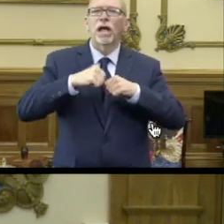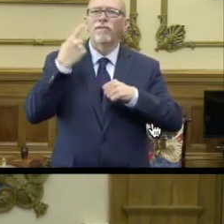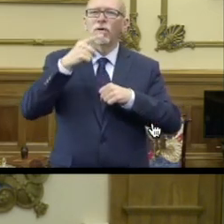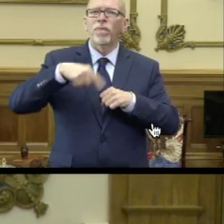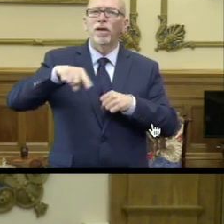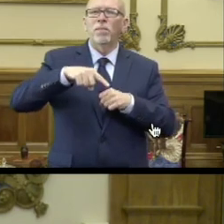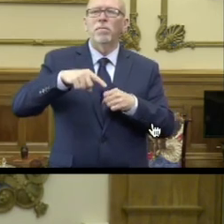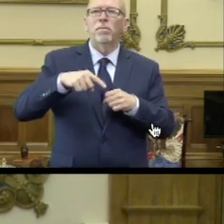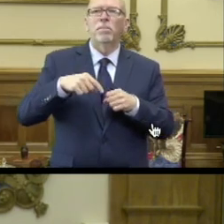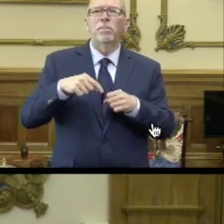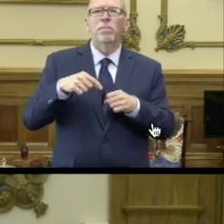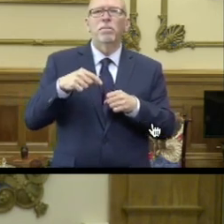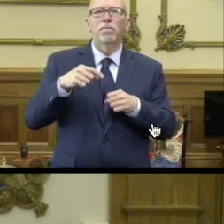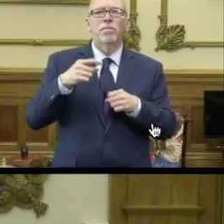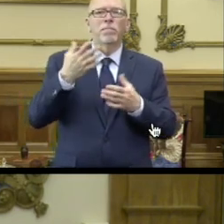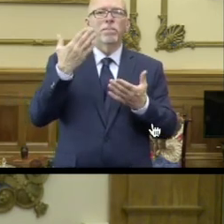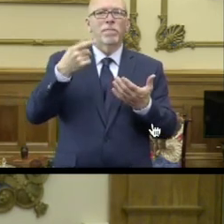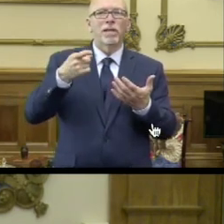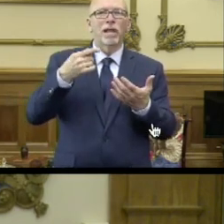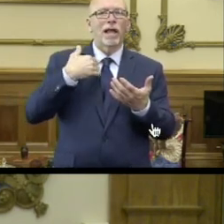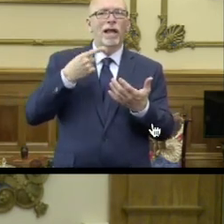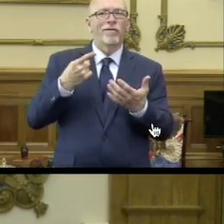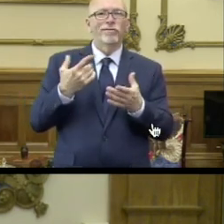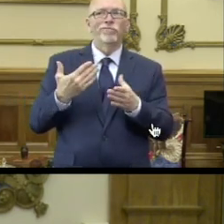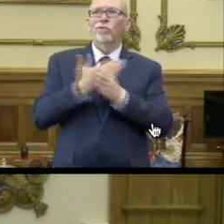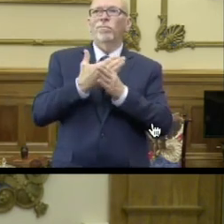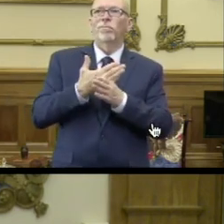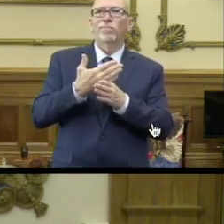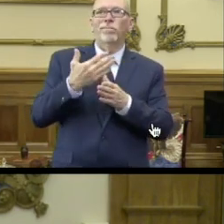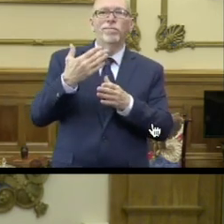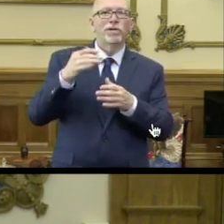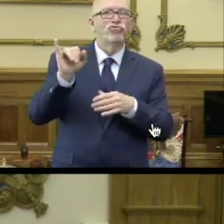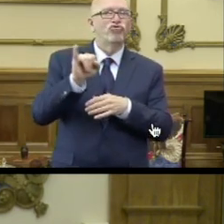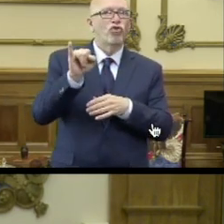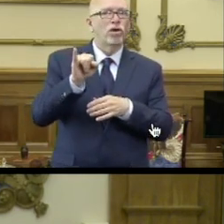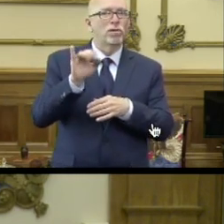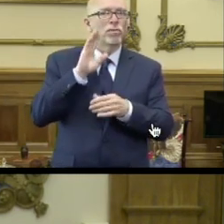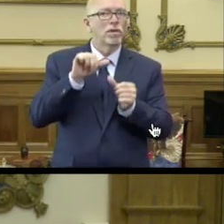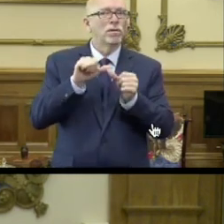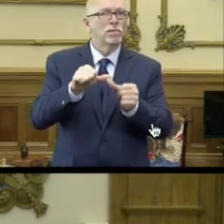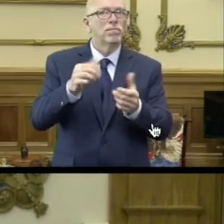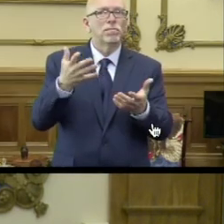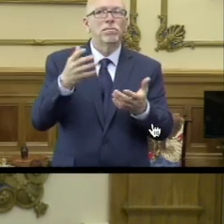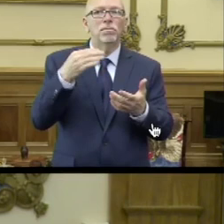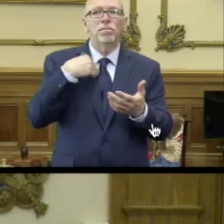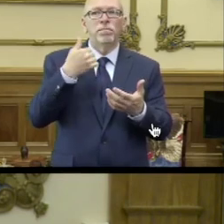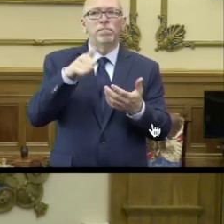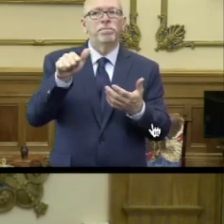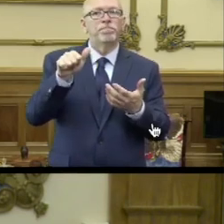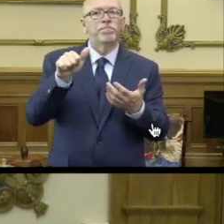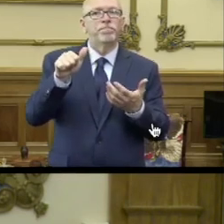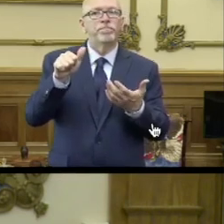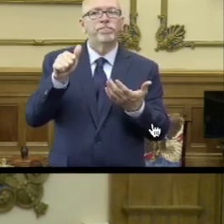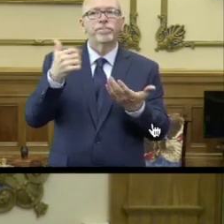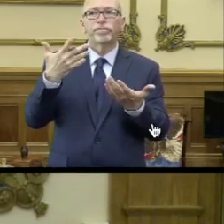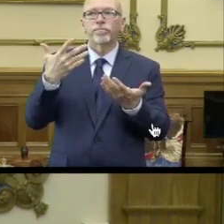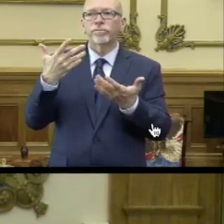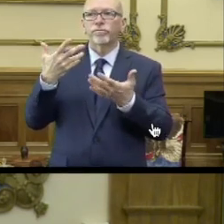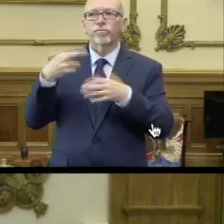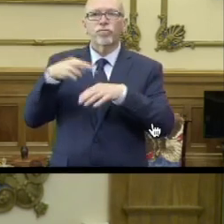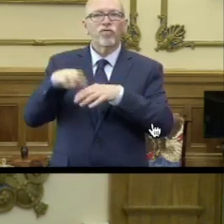them? Does their business interruption insurance continue? Are there any rent deferral